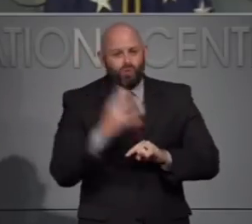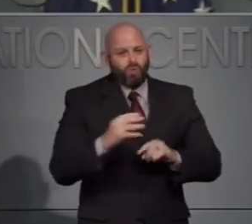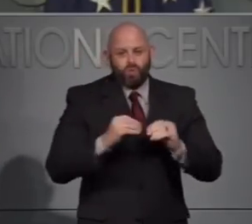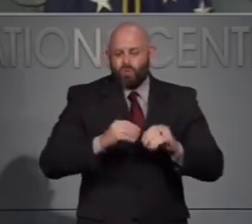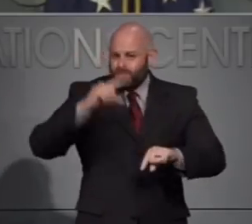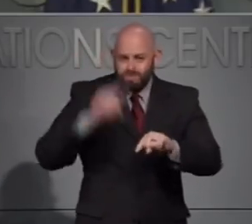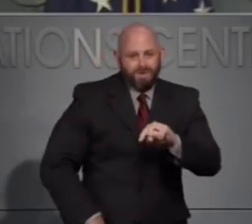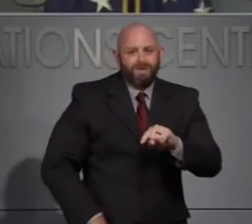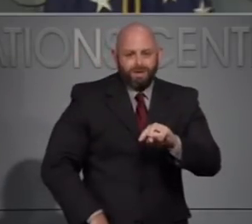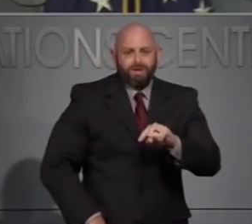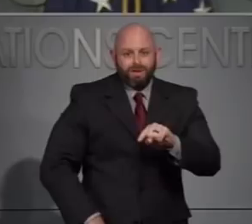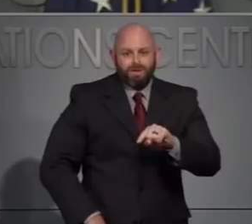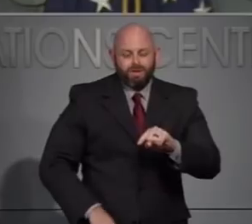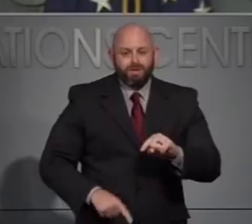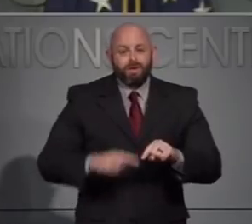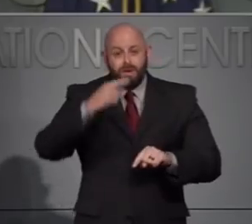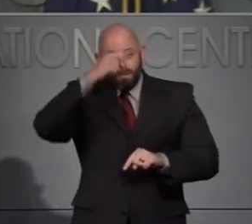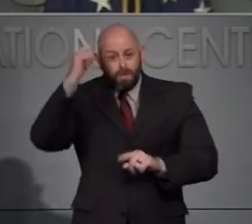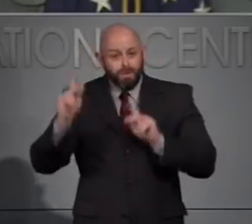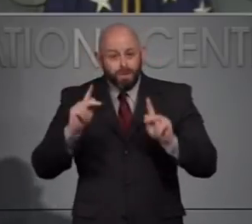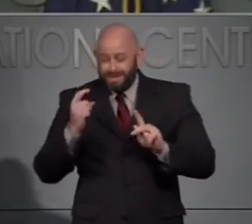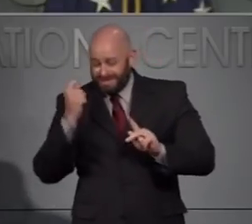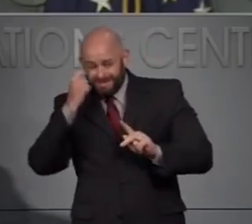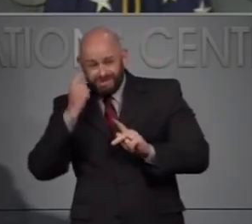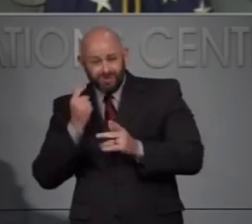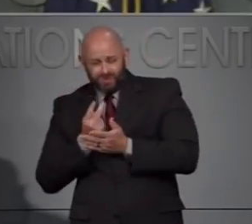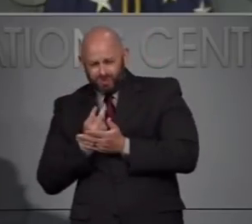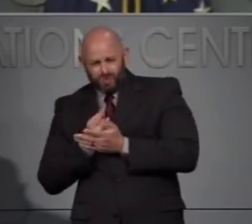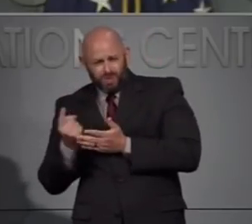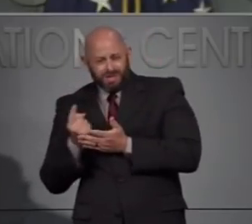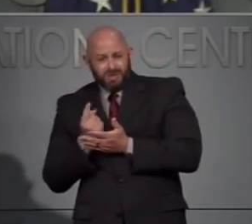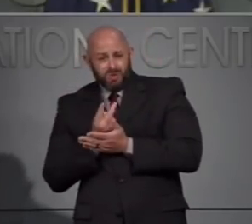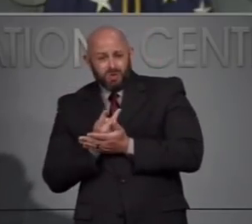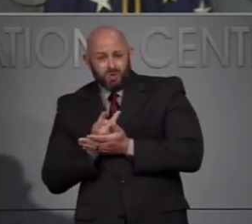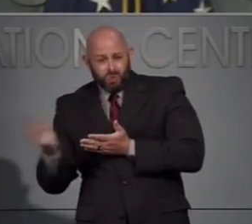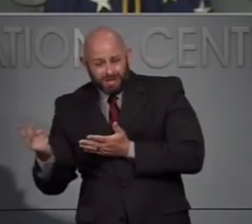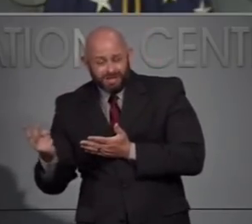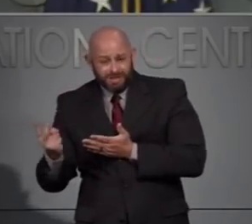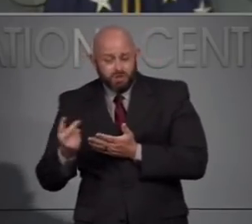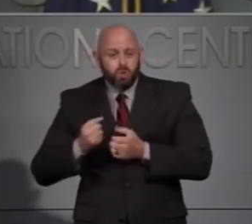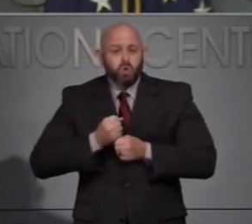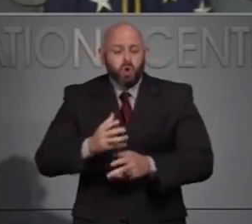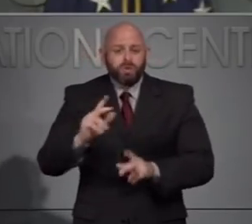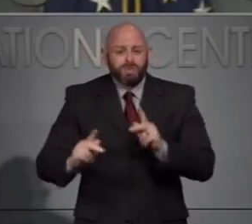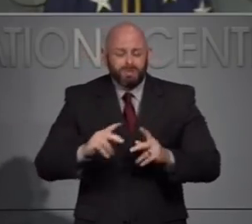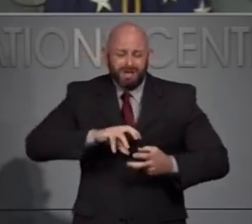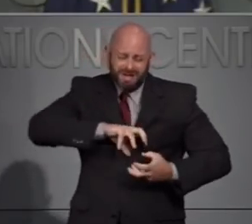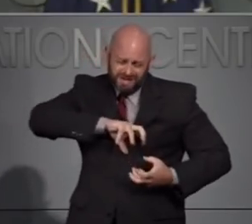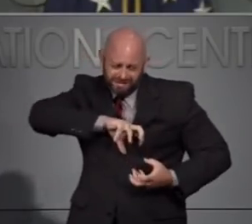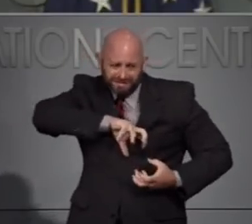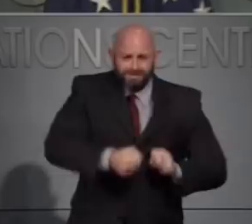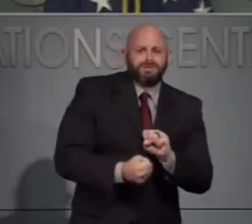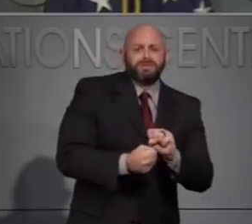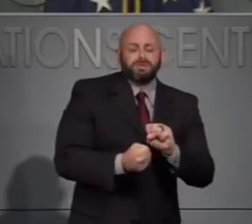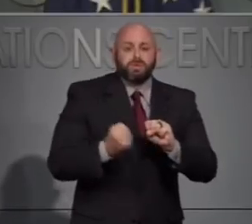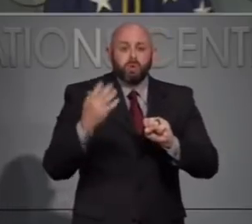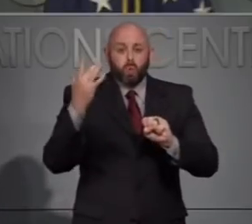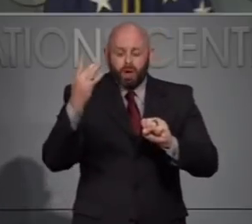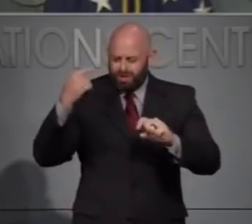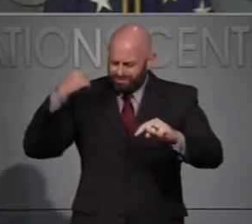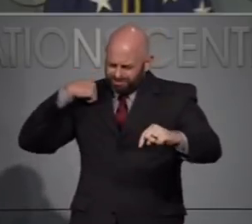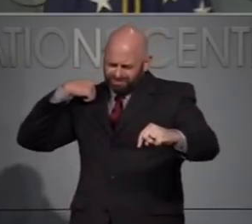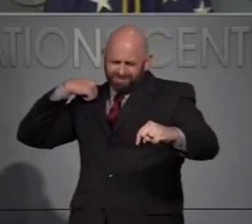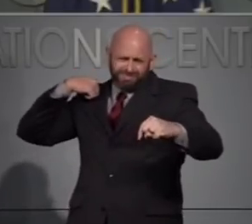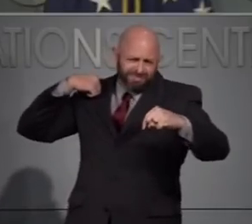For black people, the past several weeks have again ripped open scars created by generations of historical